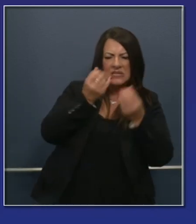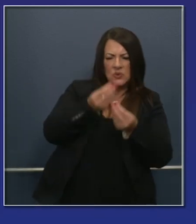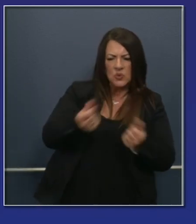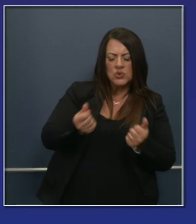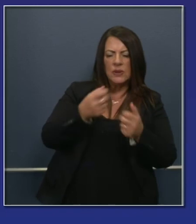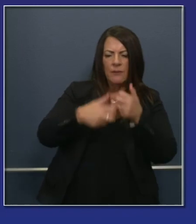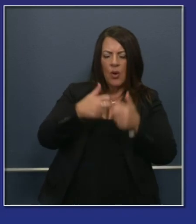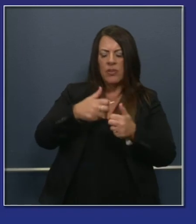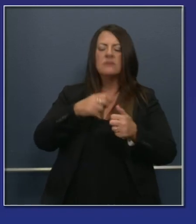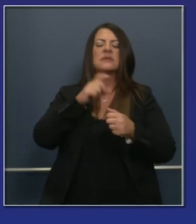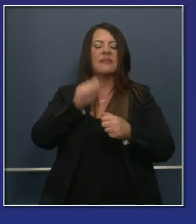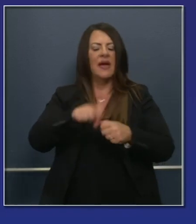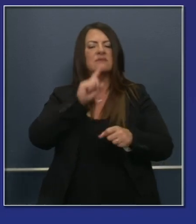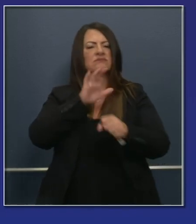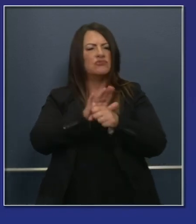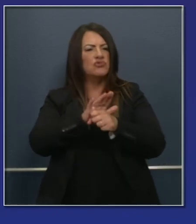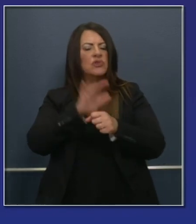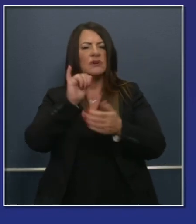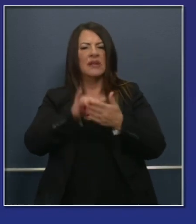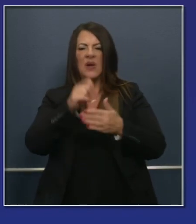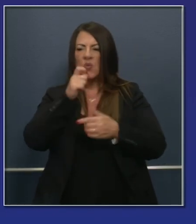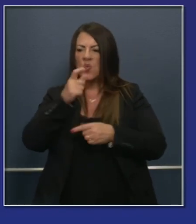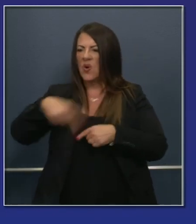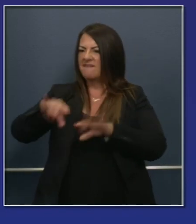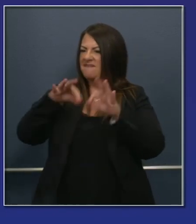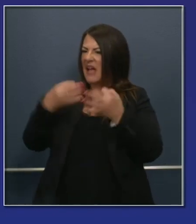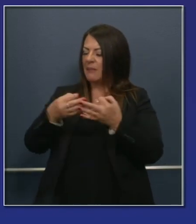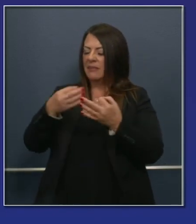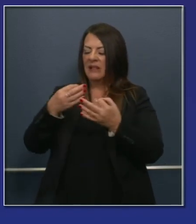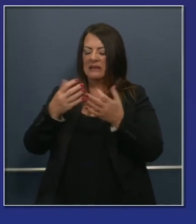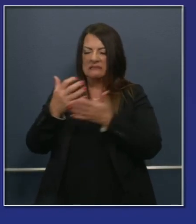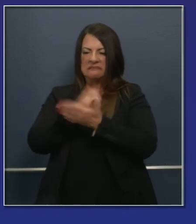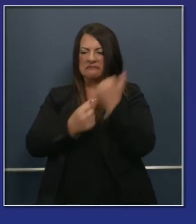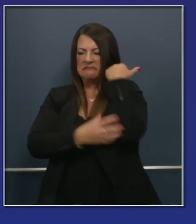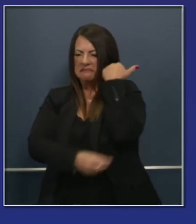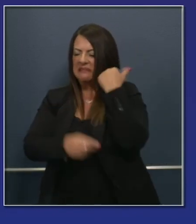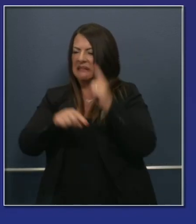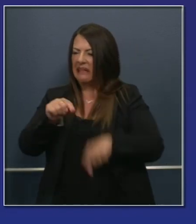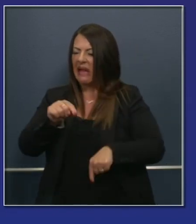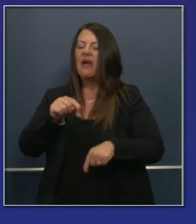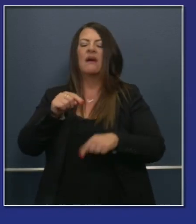ensure that financially insecure families remain connected.